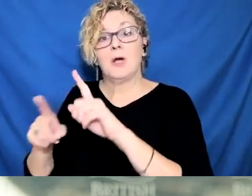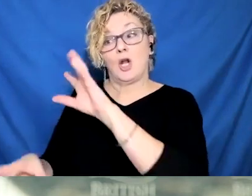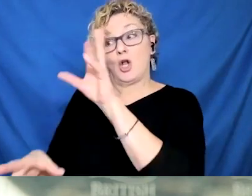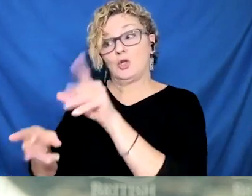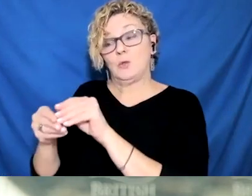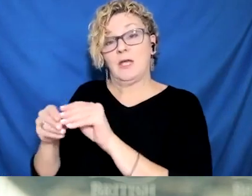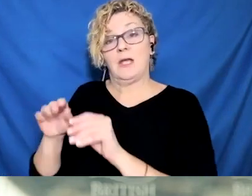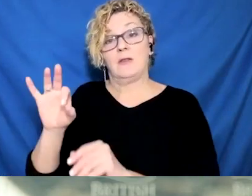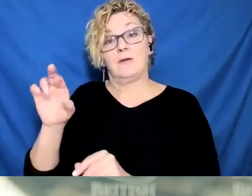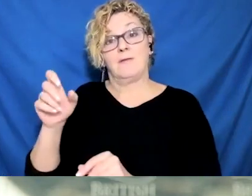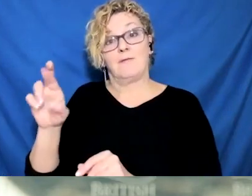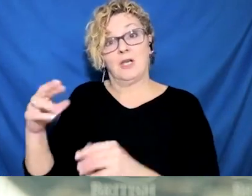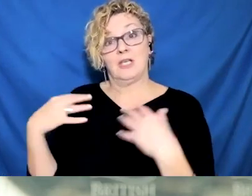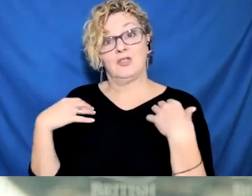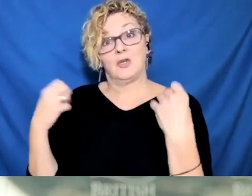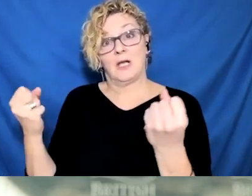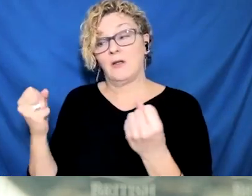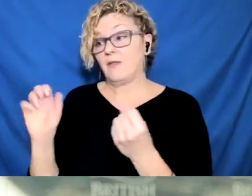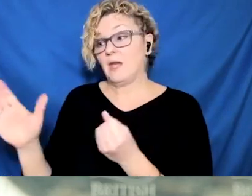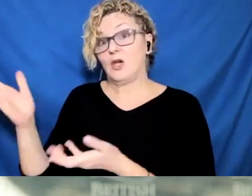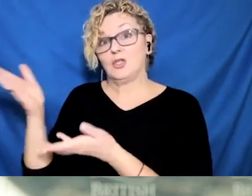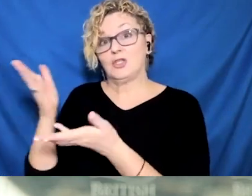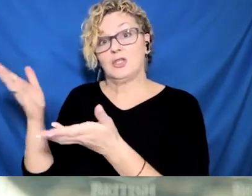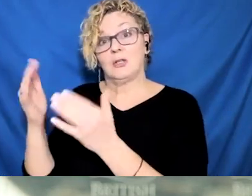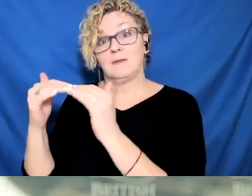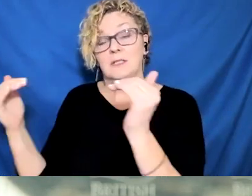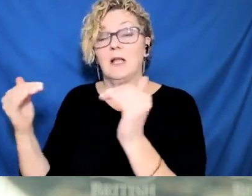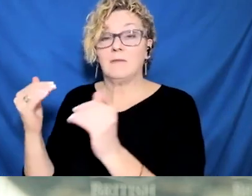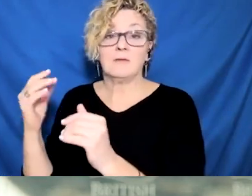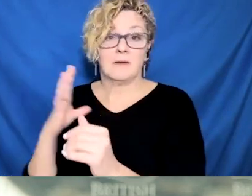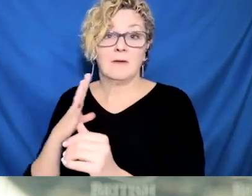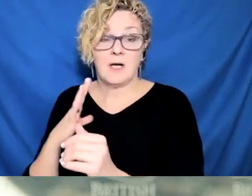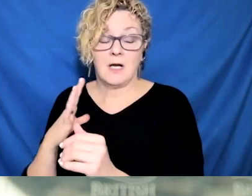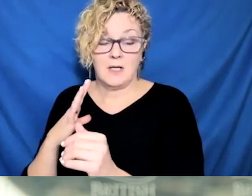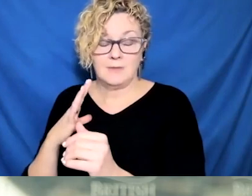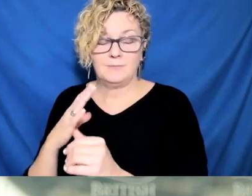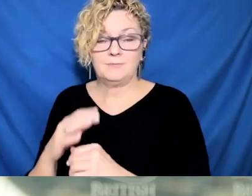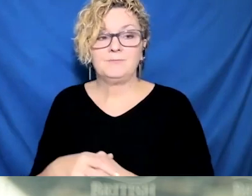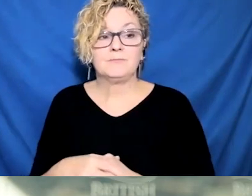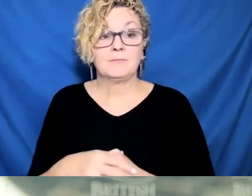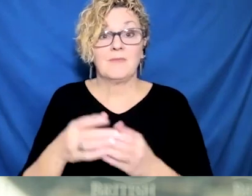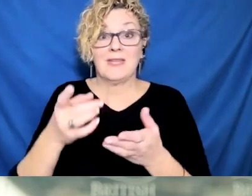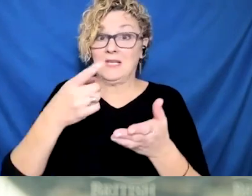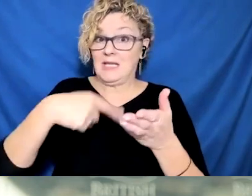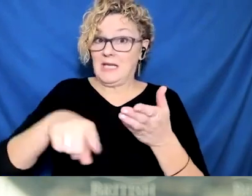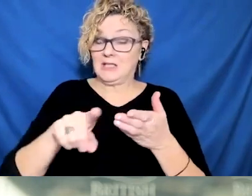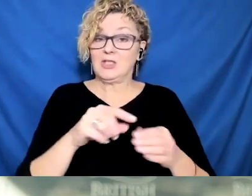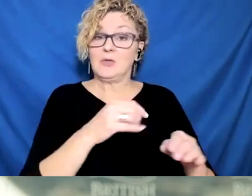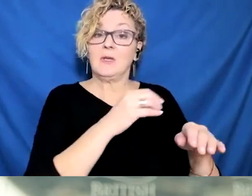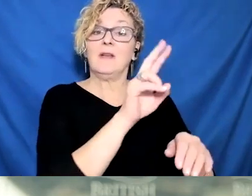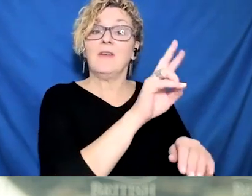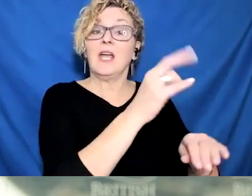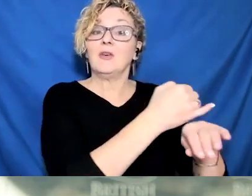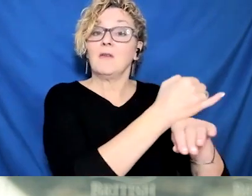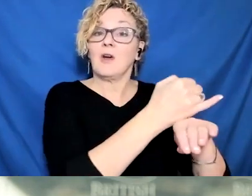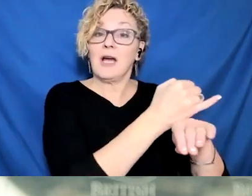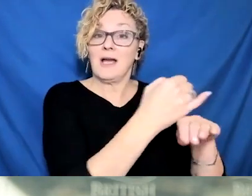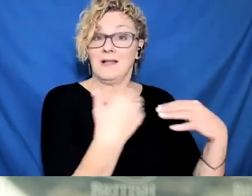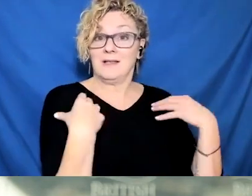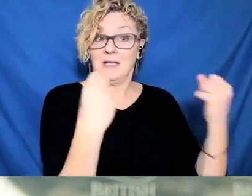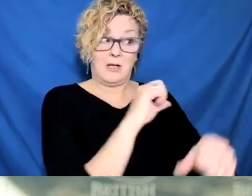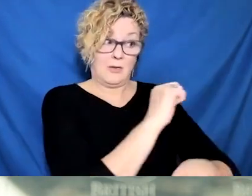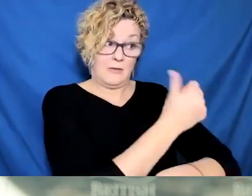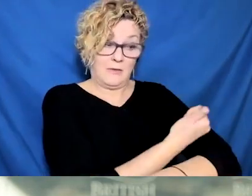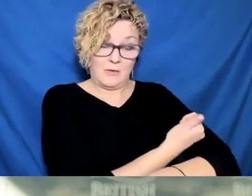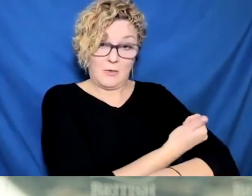second shot, get your booster shot as soon as you're eligible. The vaccine remains our best defense. The evidence today shows